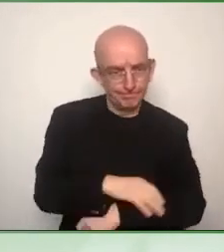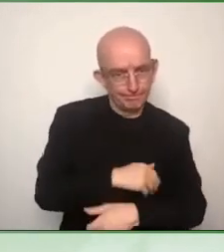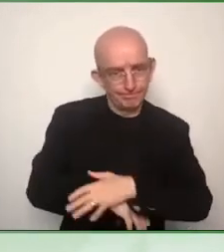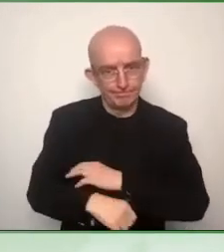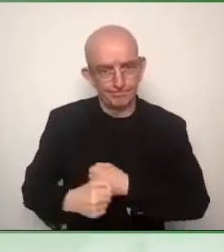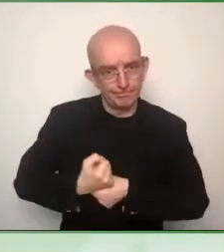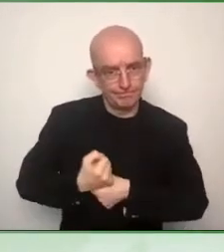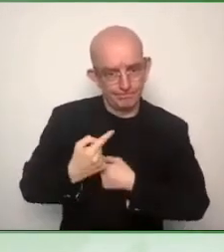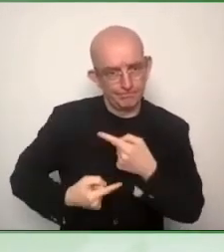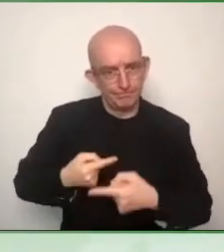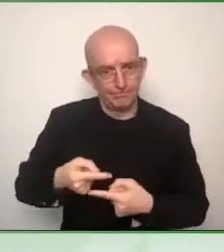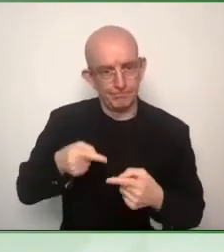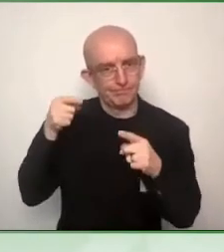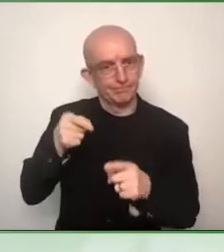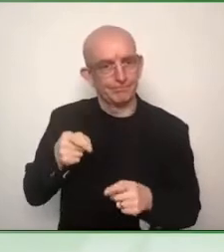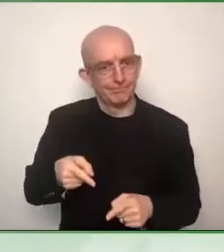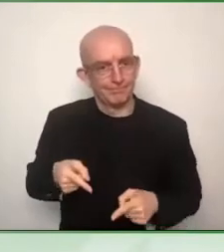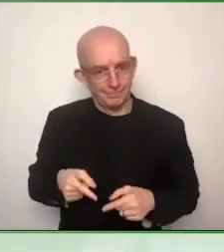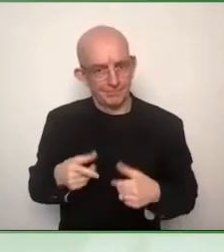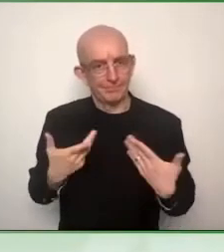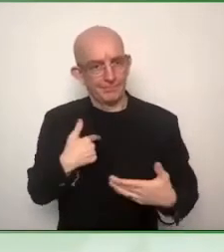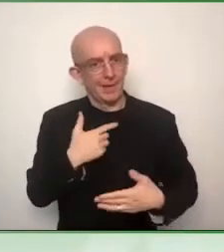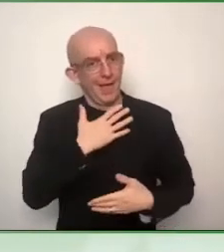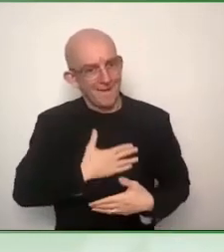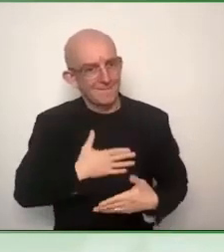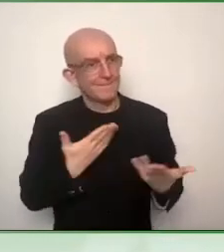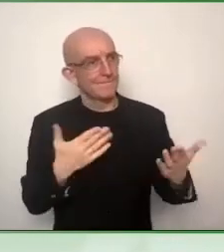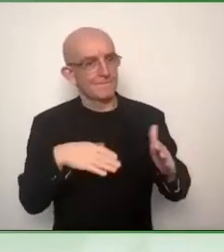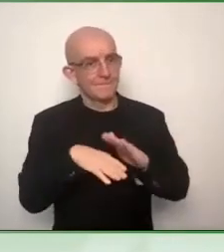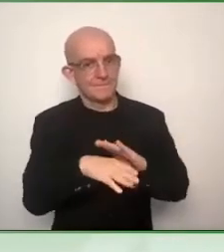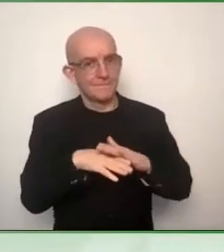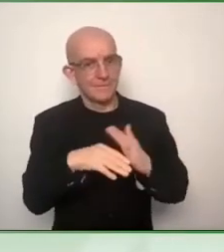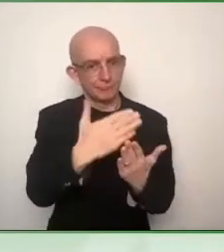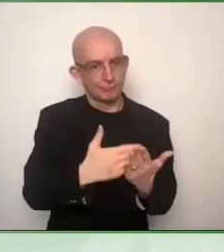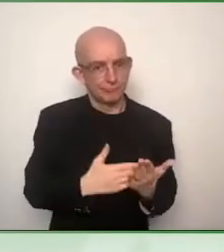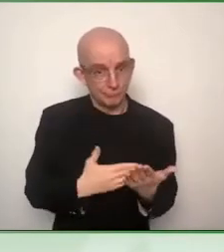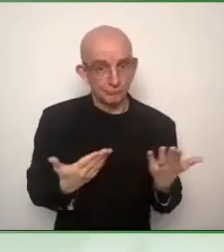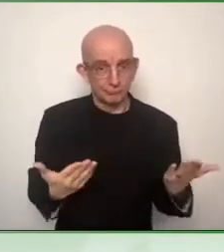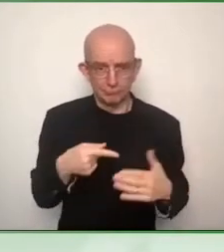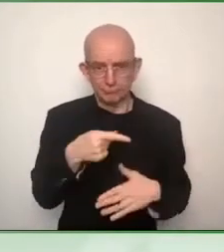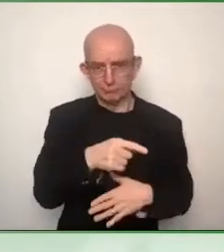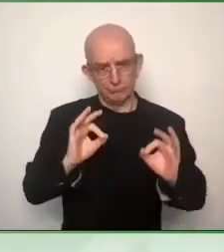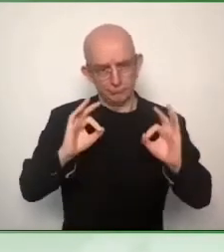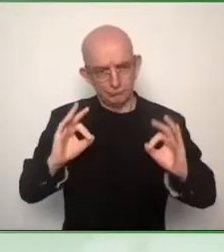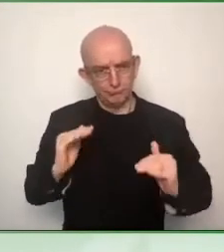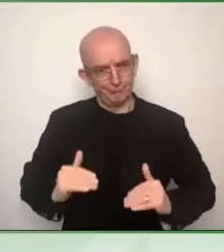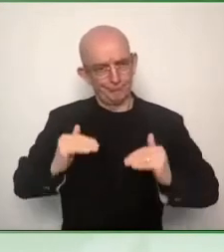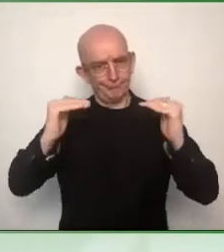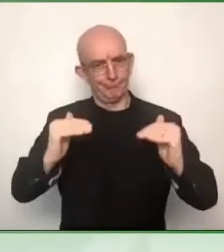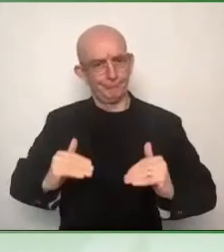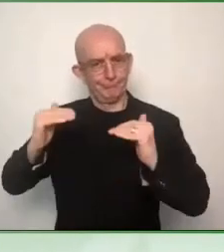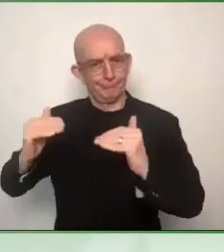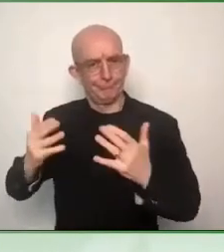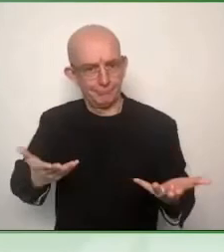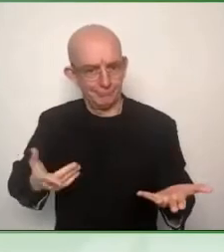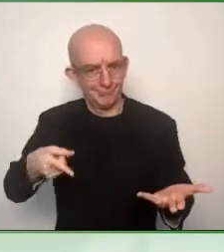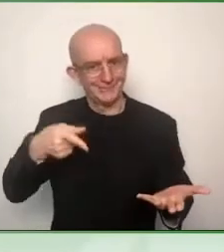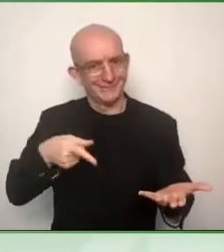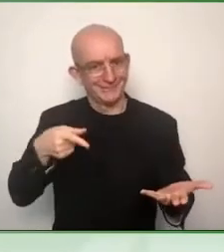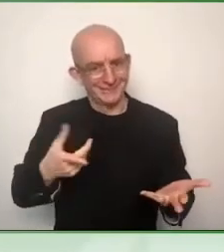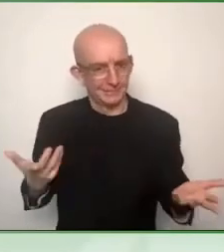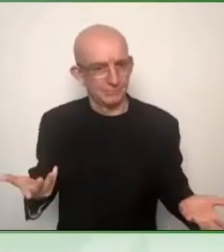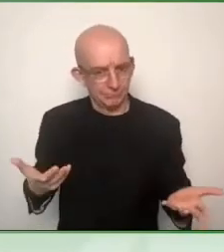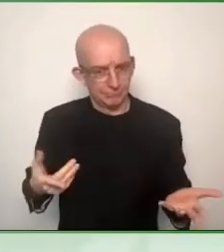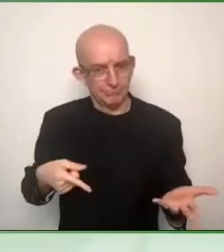And so that's one strand of our standardization work. The second strand complementing this revision